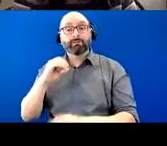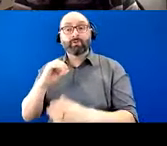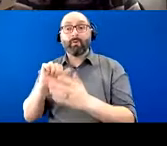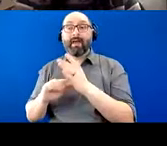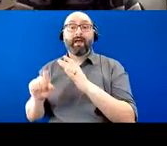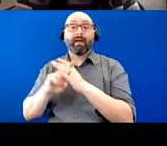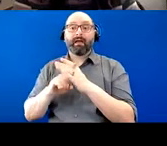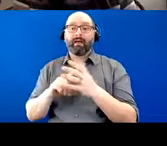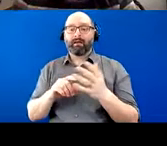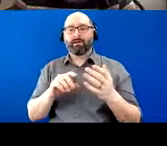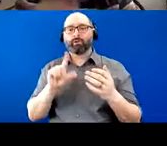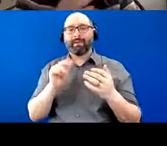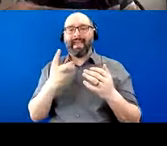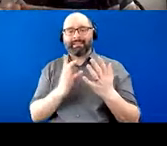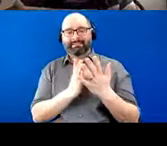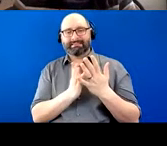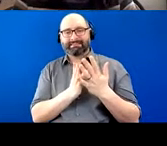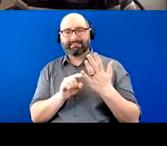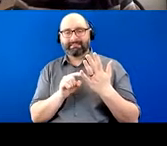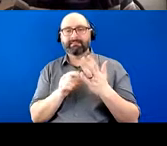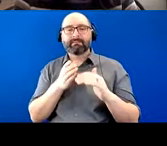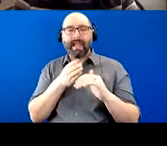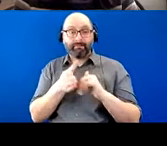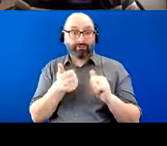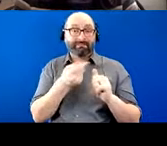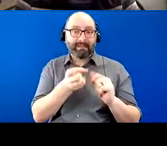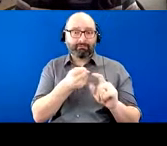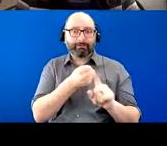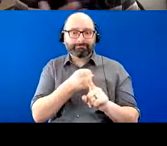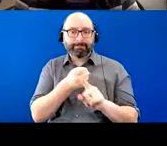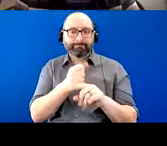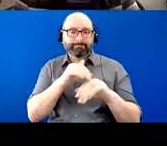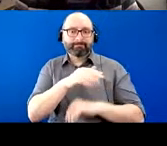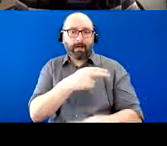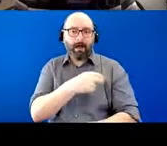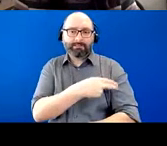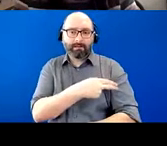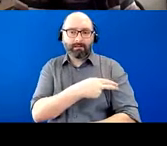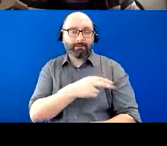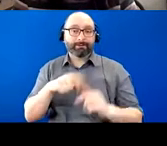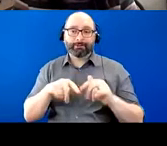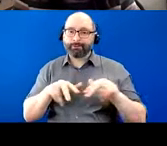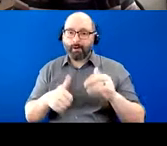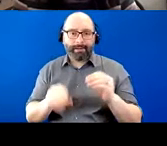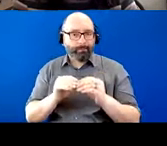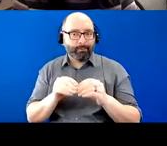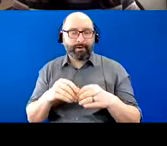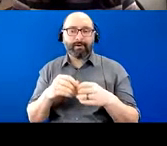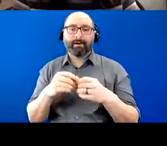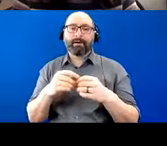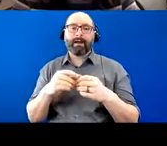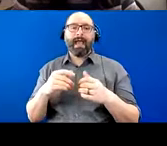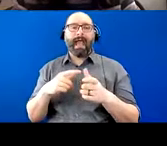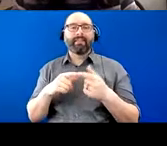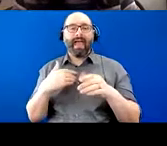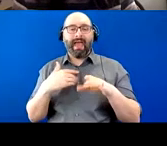2018, after, um, his series of multiple hospitalizations, when he could no longer walk and he developed this pressure sore